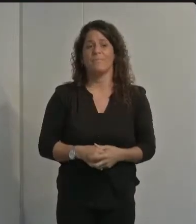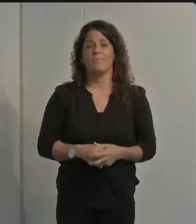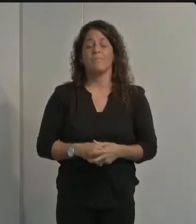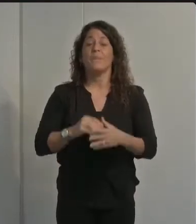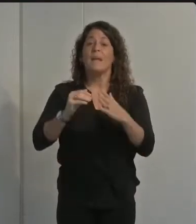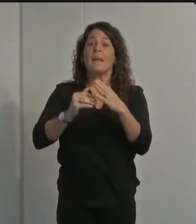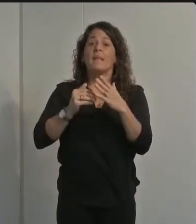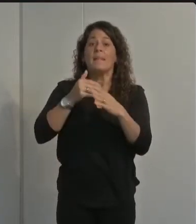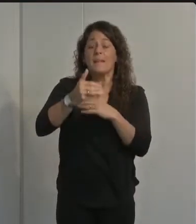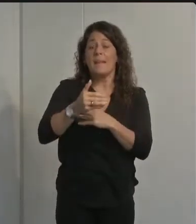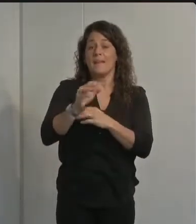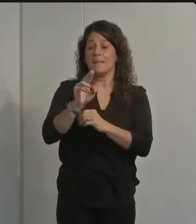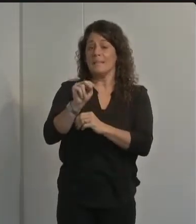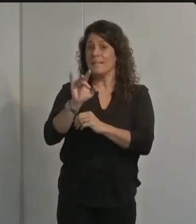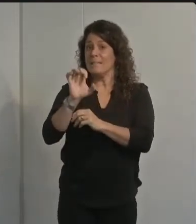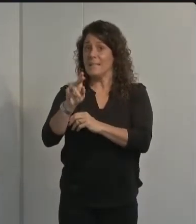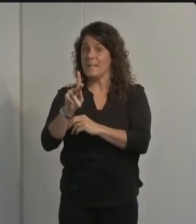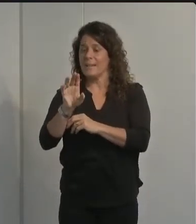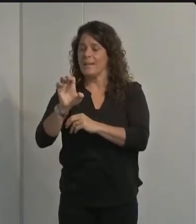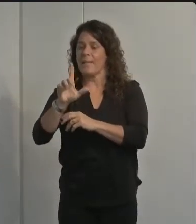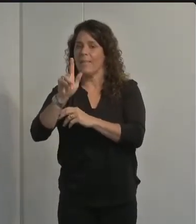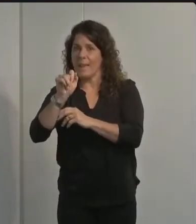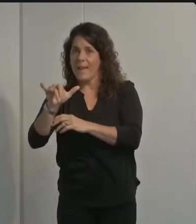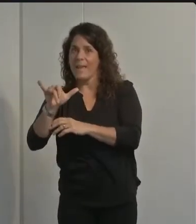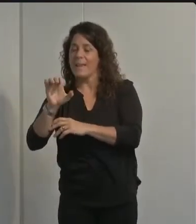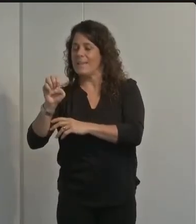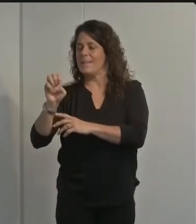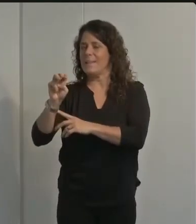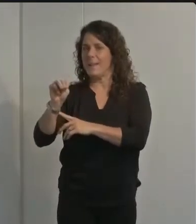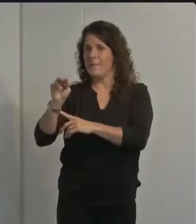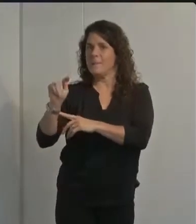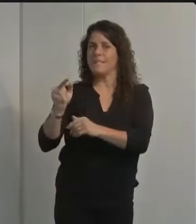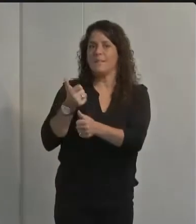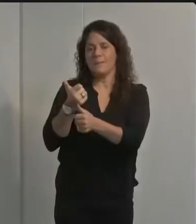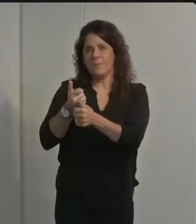nick clay director of the santa aruba county emergency medical services department